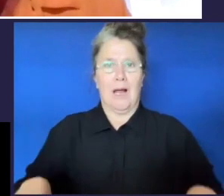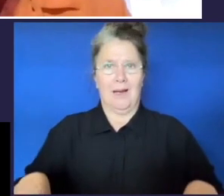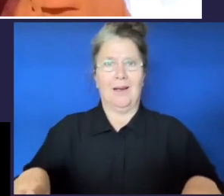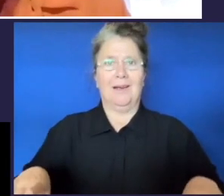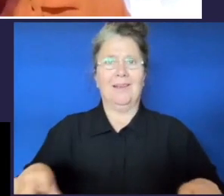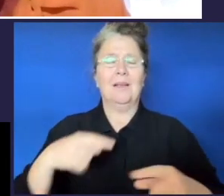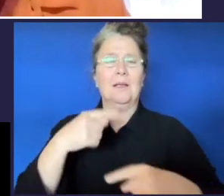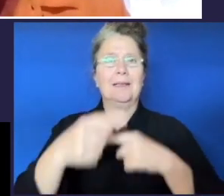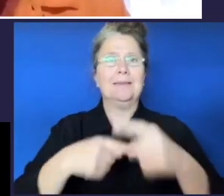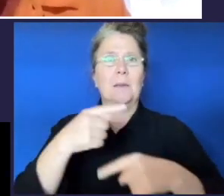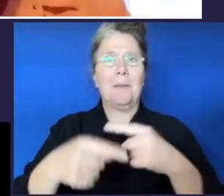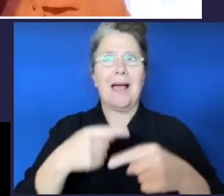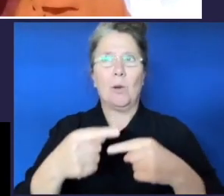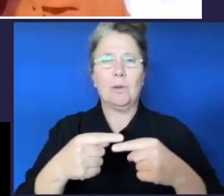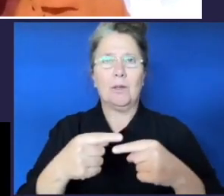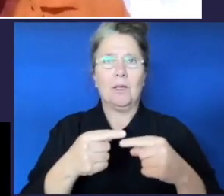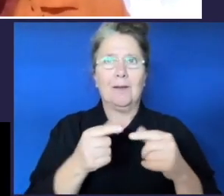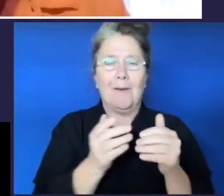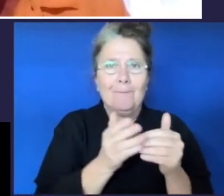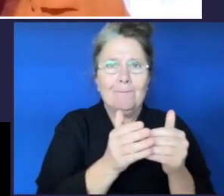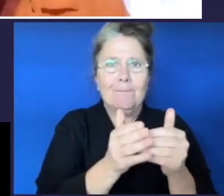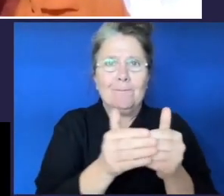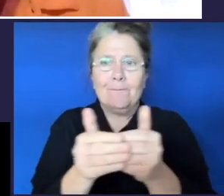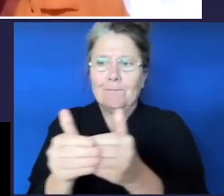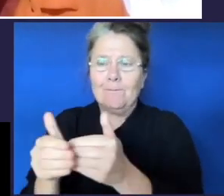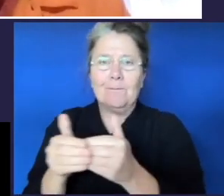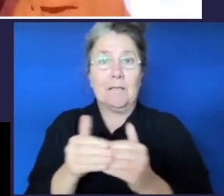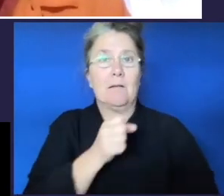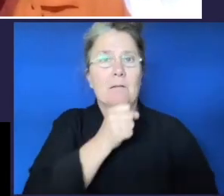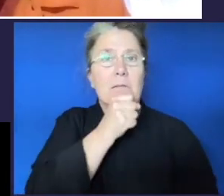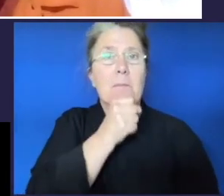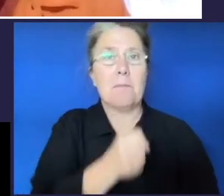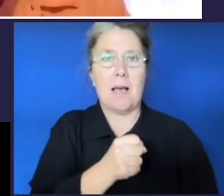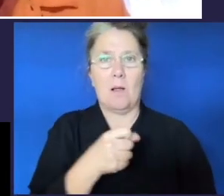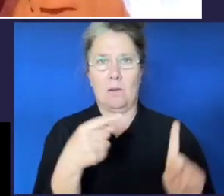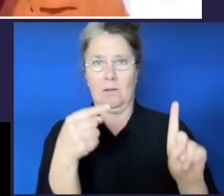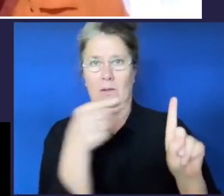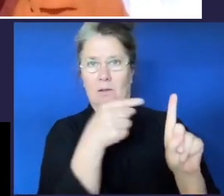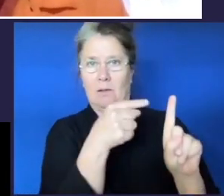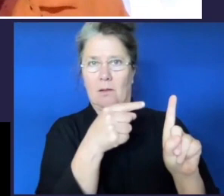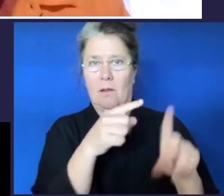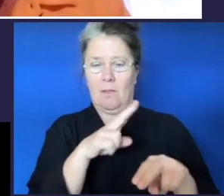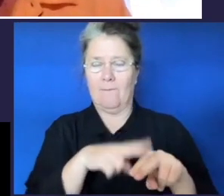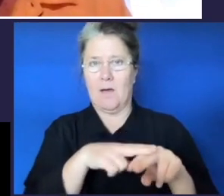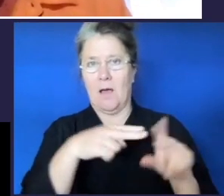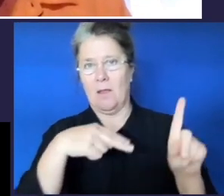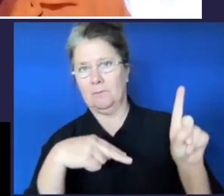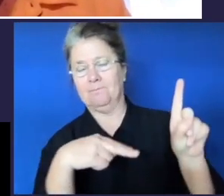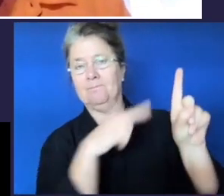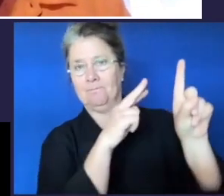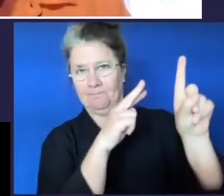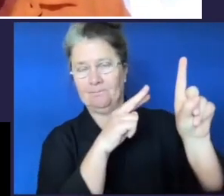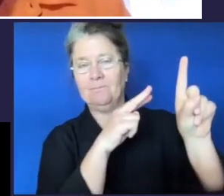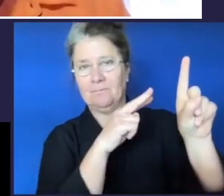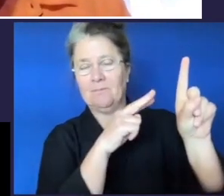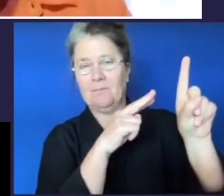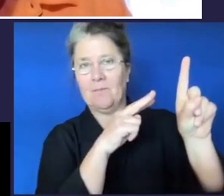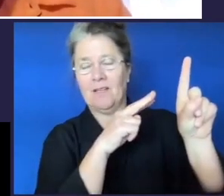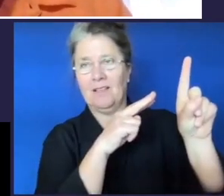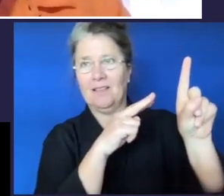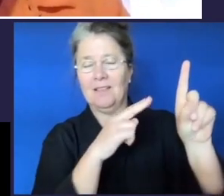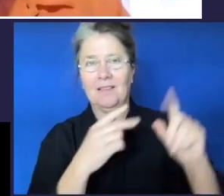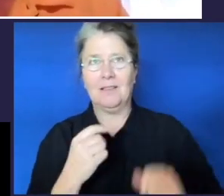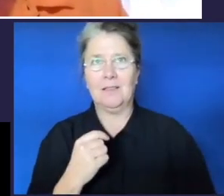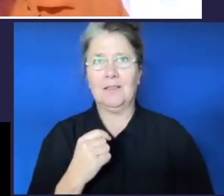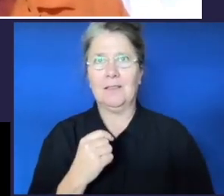about it's about fixing that that the male or that father figure um and even just getting